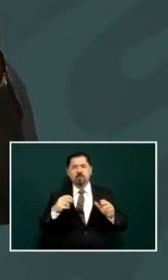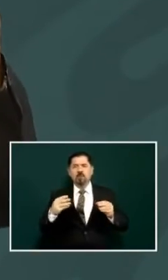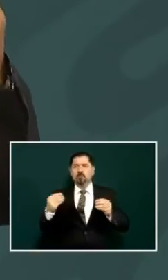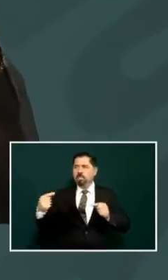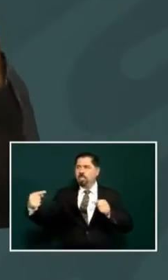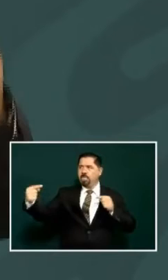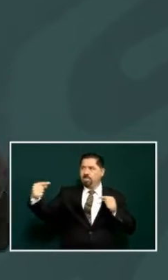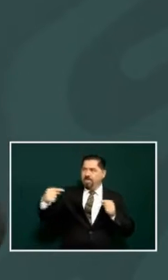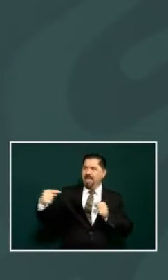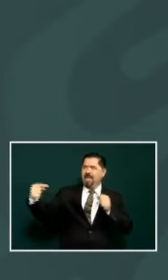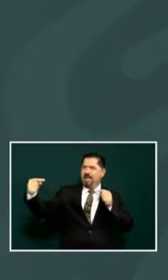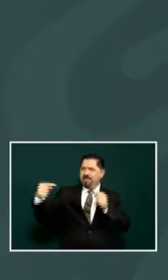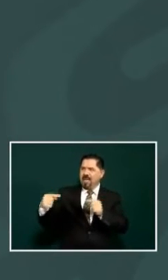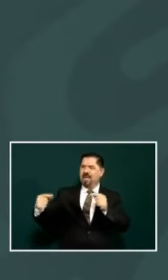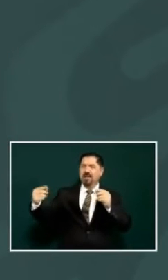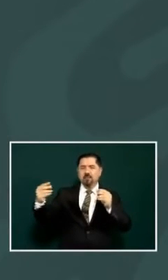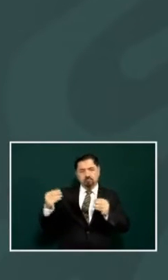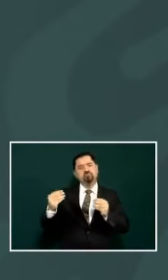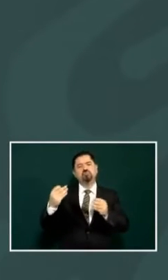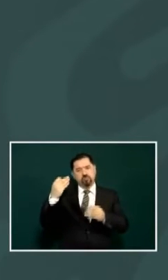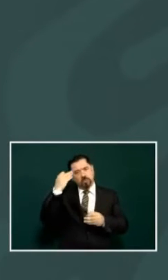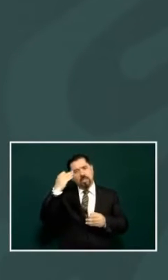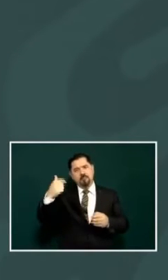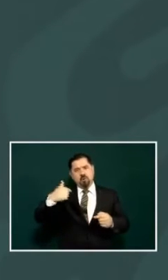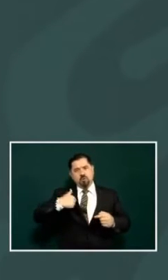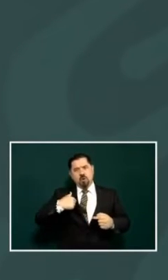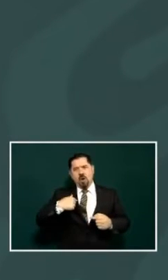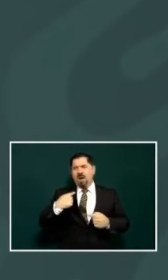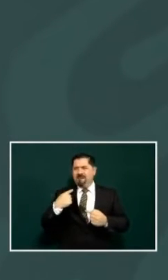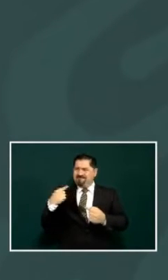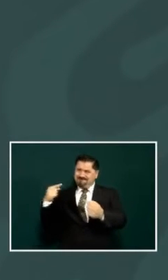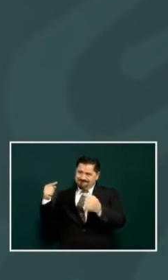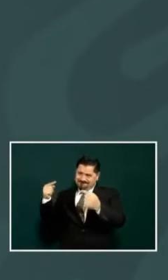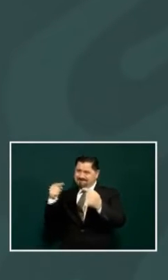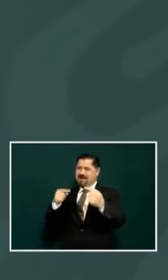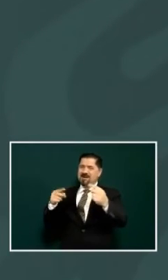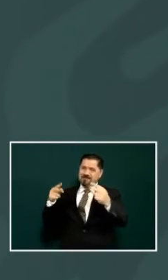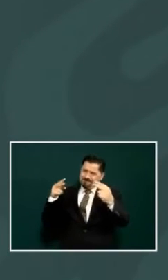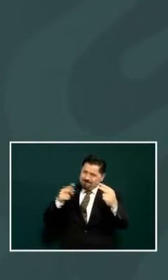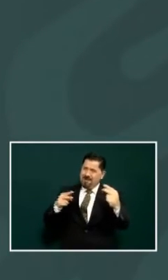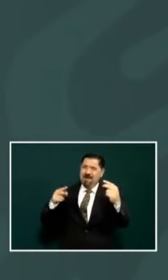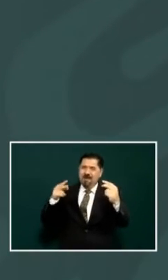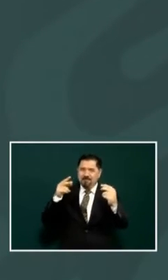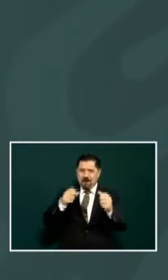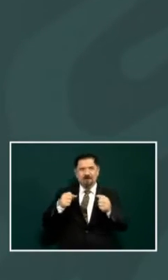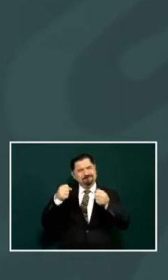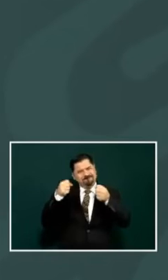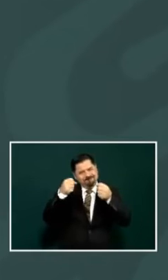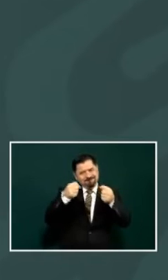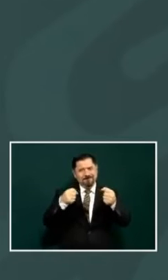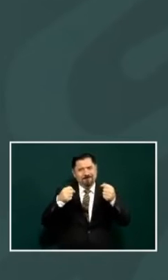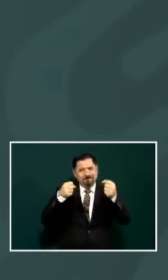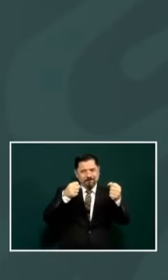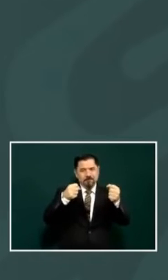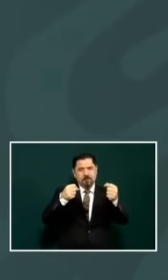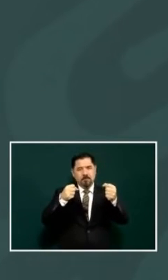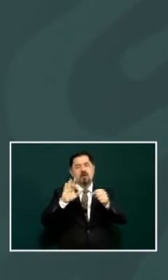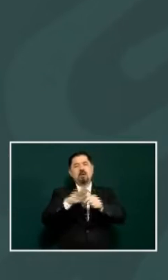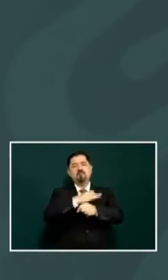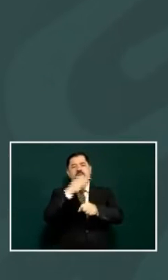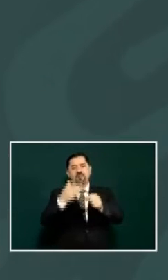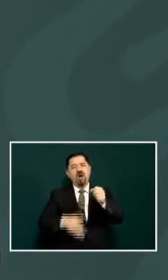fight that we took for many years and we were in the opposition and we gained that they now